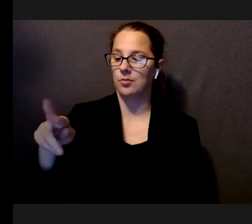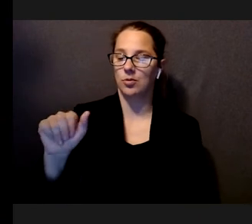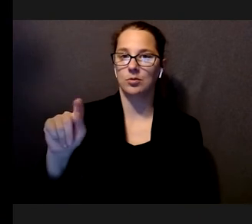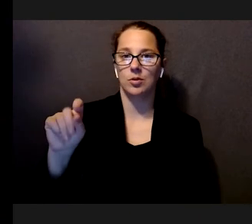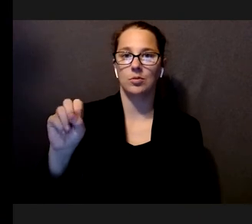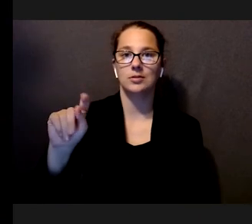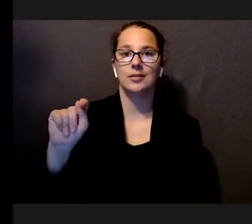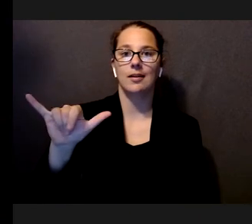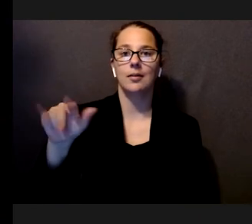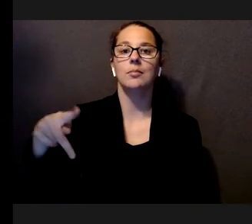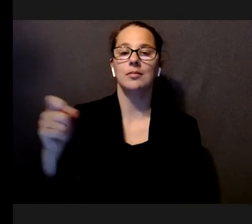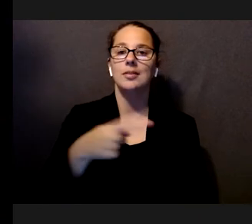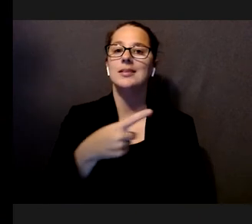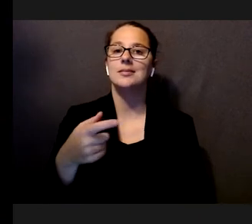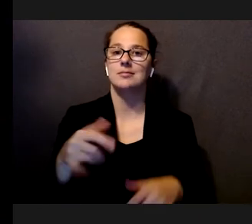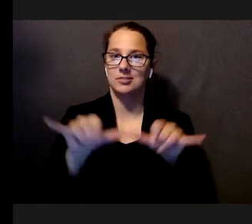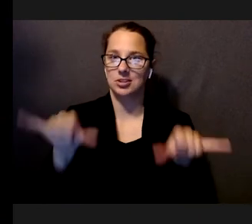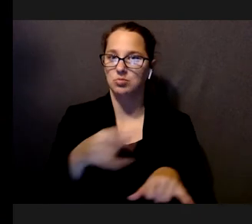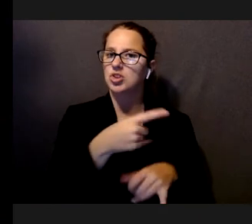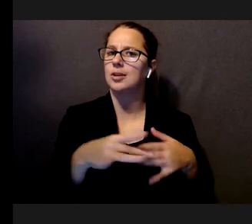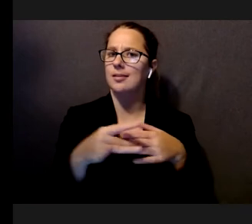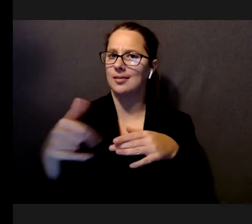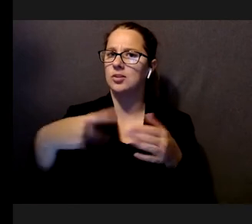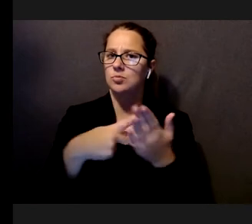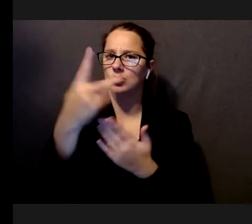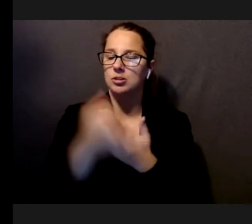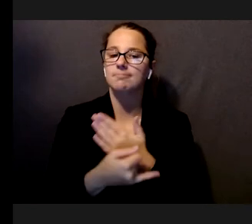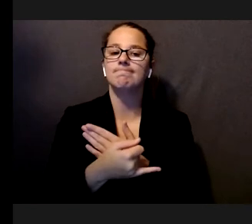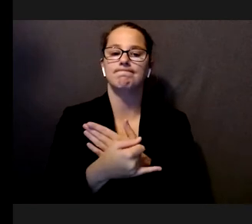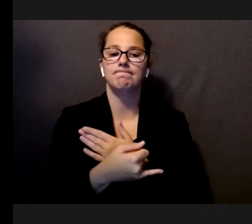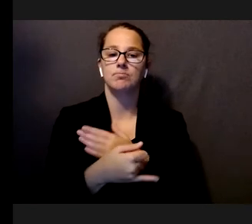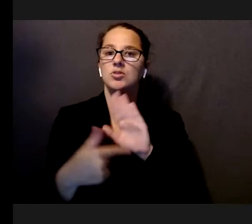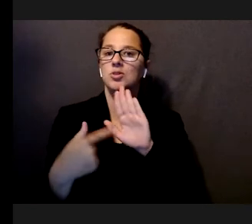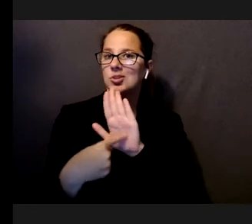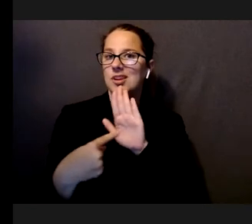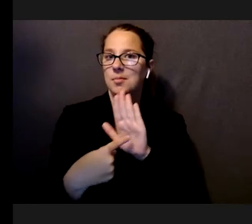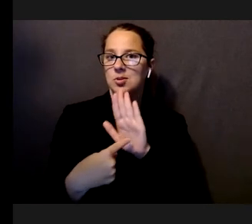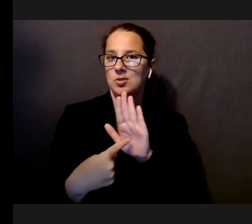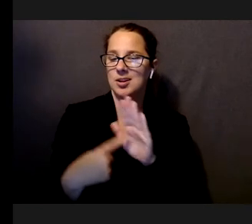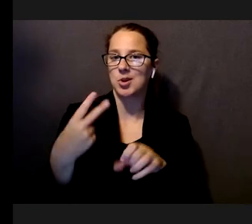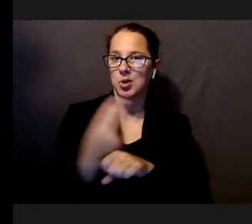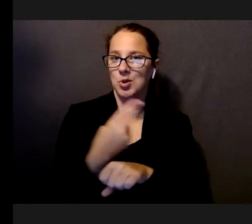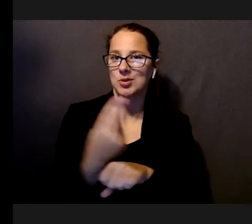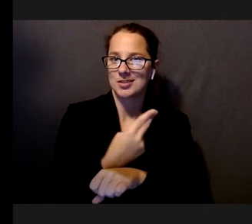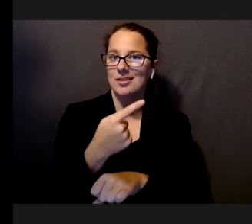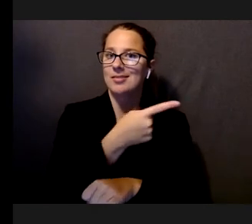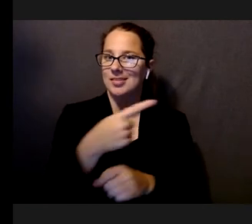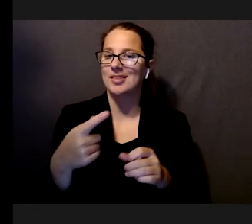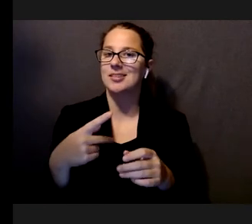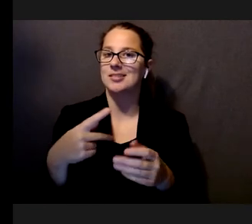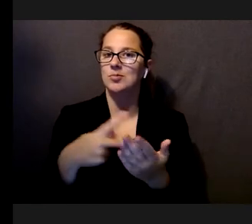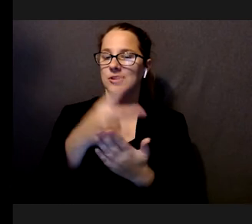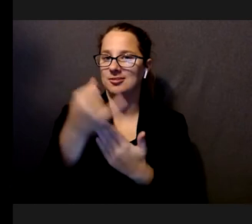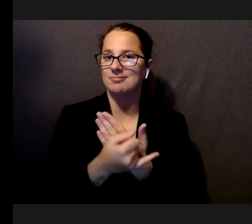led this project. She's demonstrating here using the